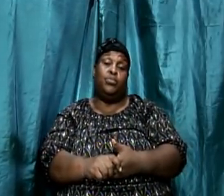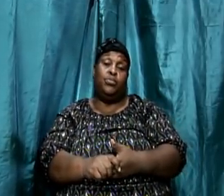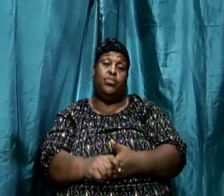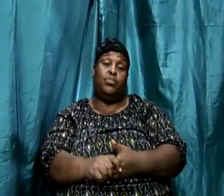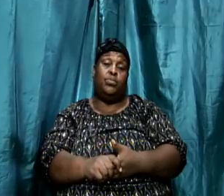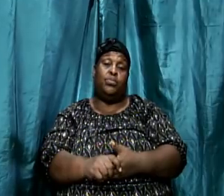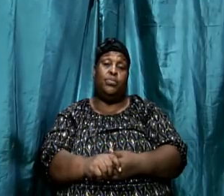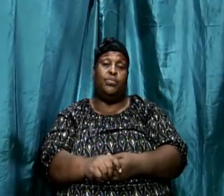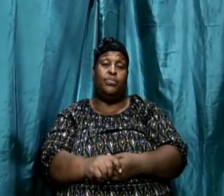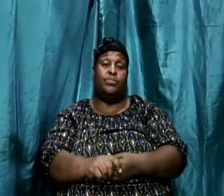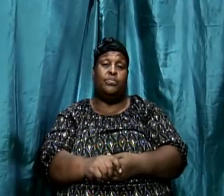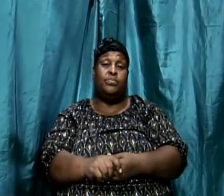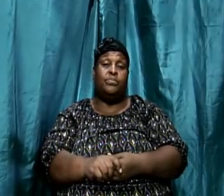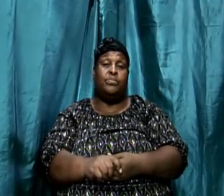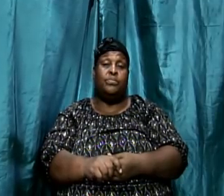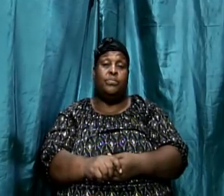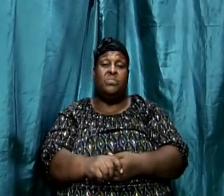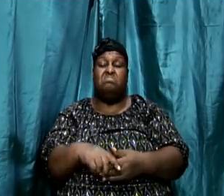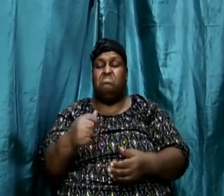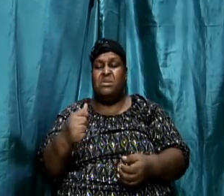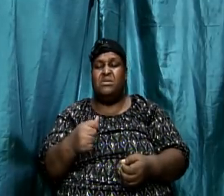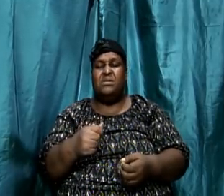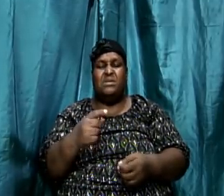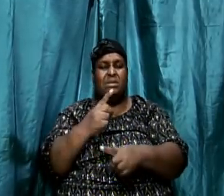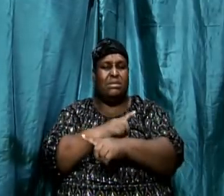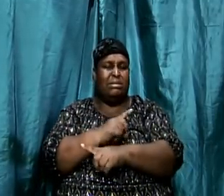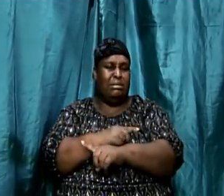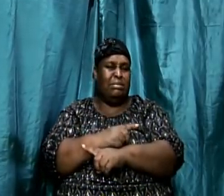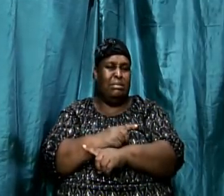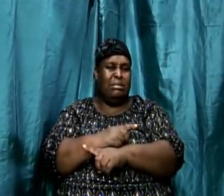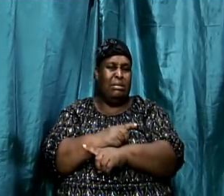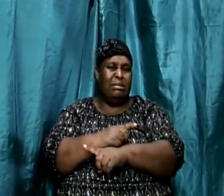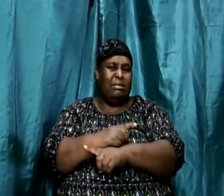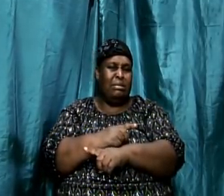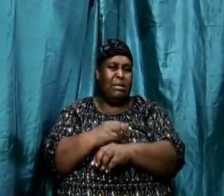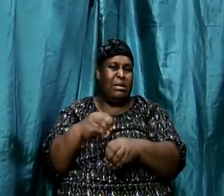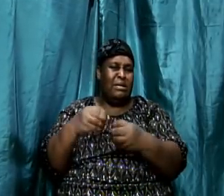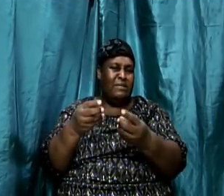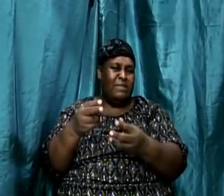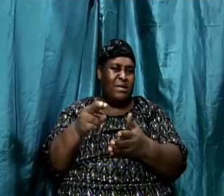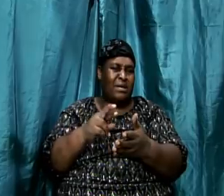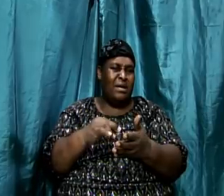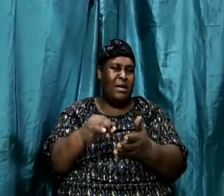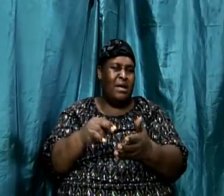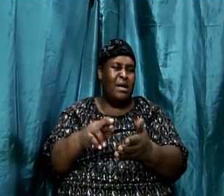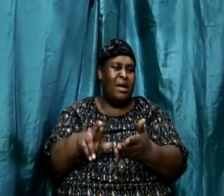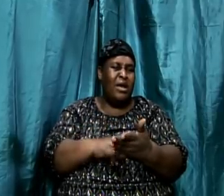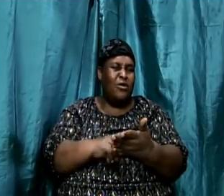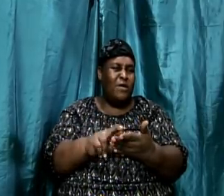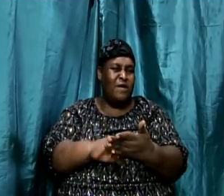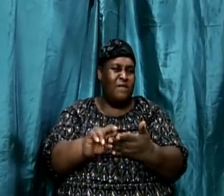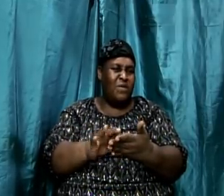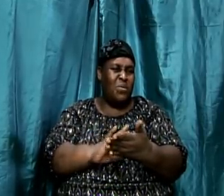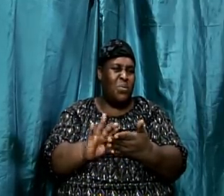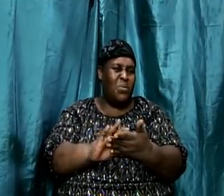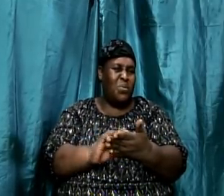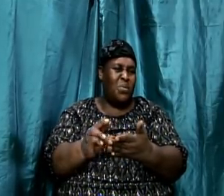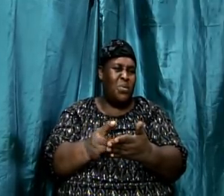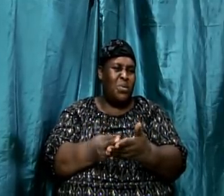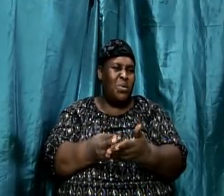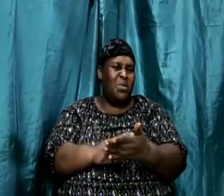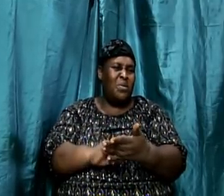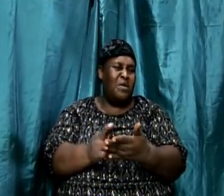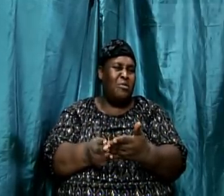a review or a, what we call it now. I was trying to,